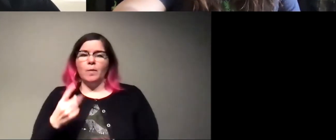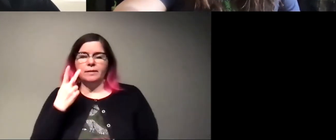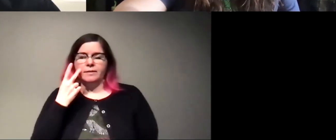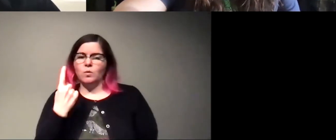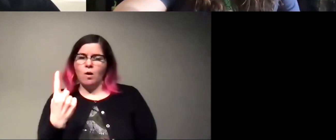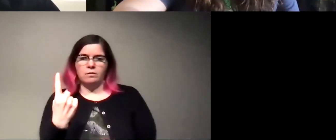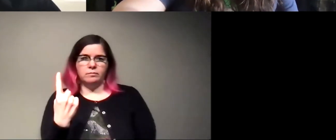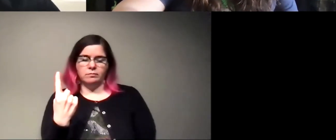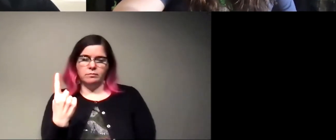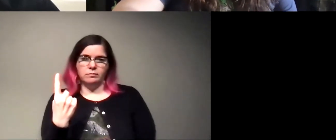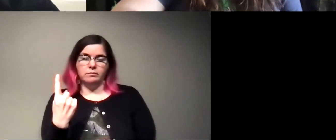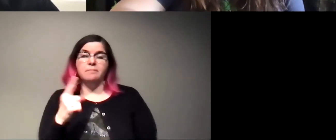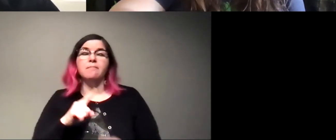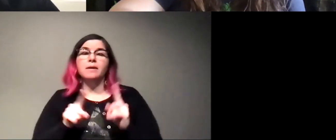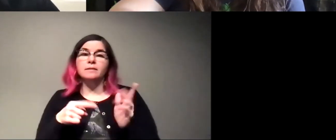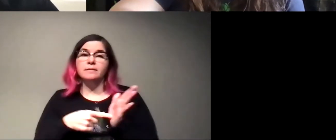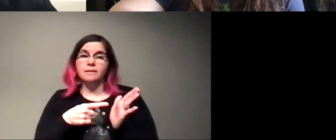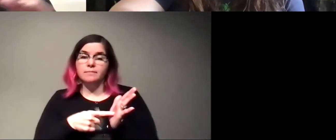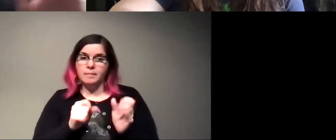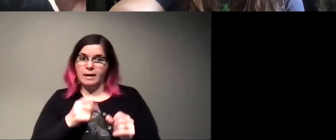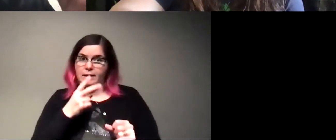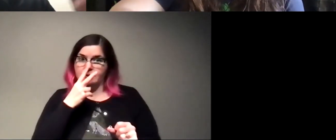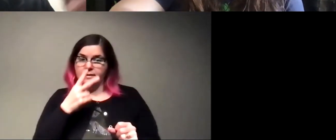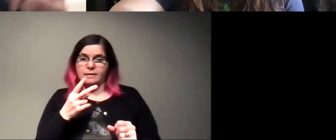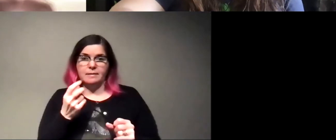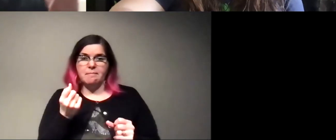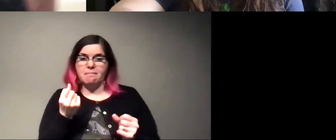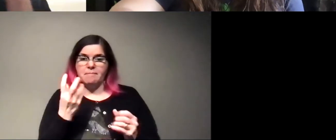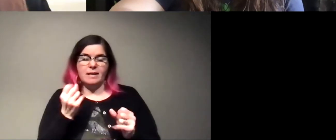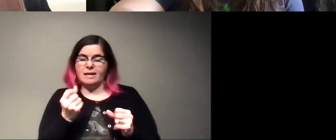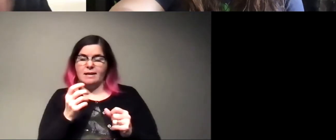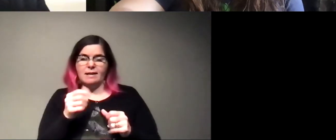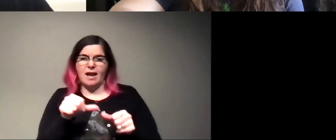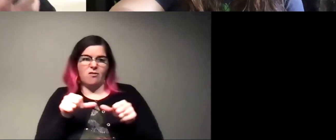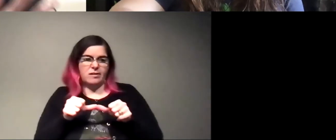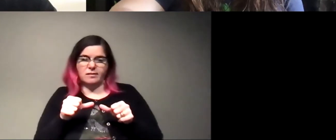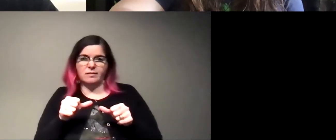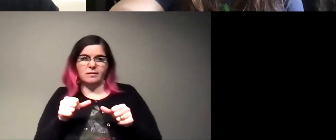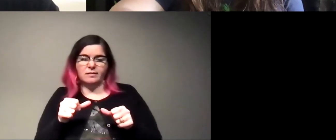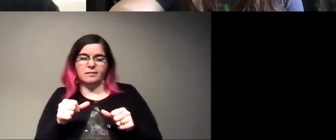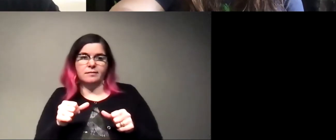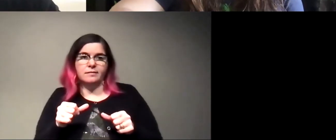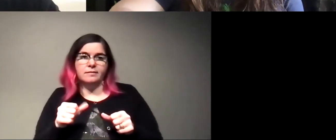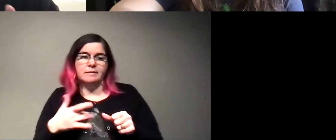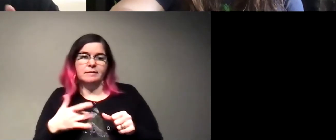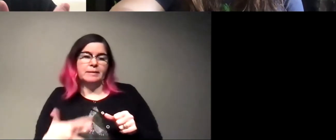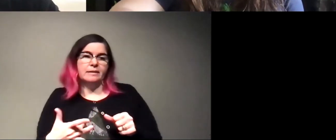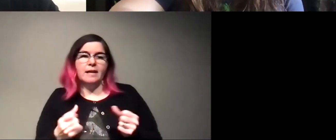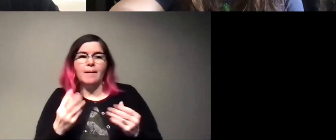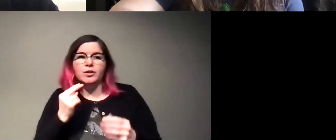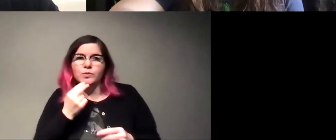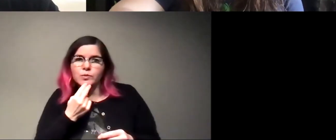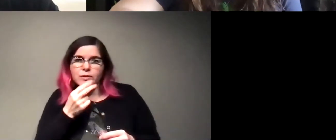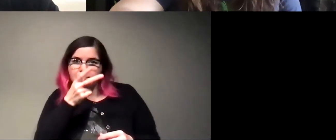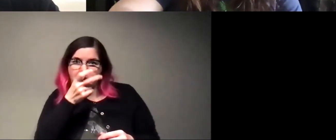but in certain cases, you can actually see them coming out of multiple areas. I guess it, it probably has to do with how much nutrients the